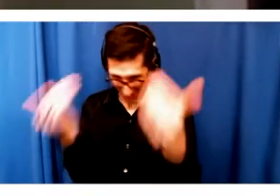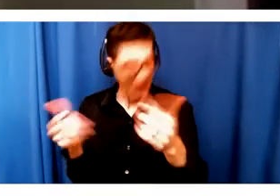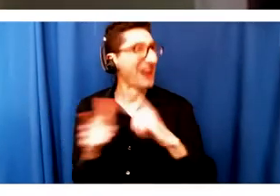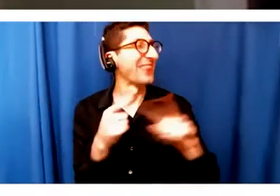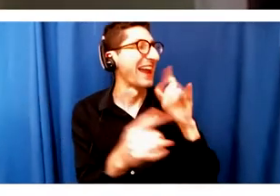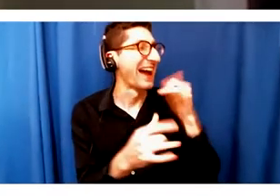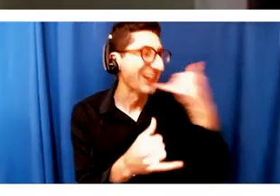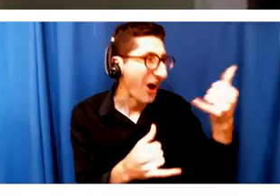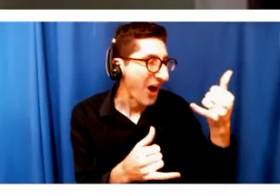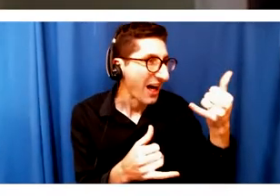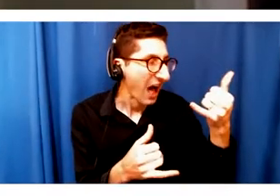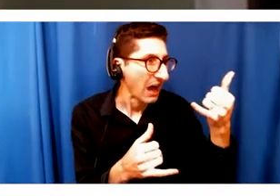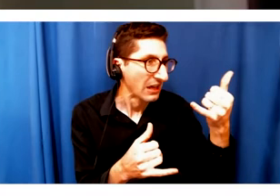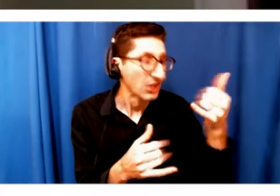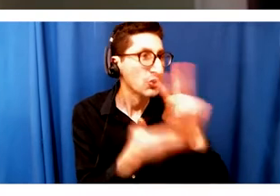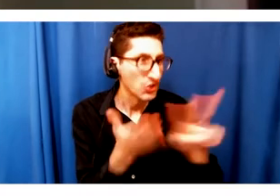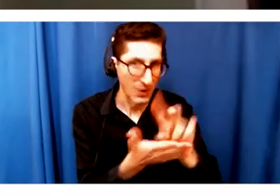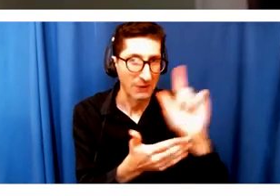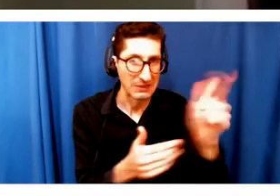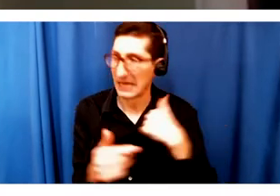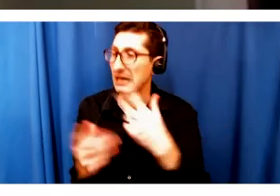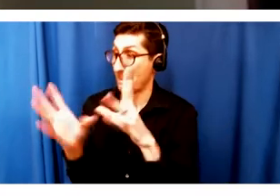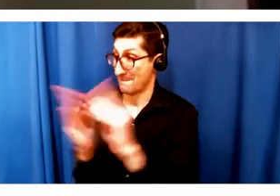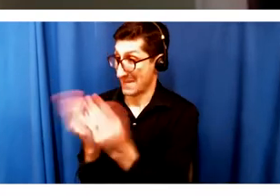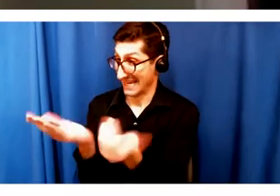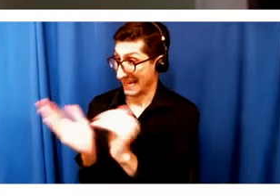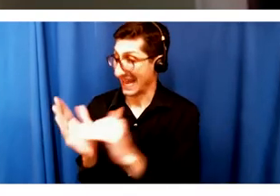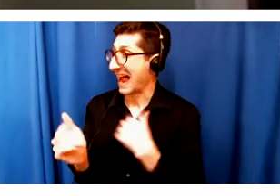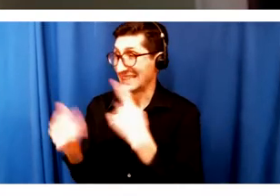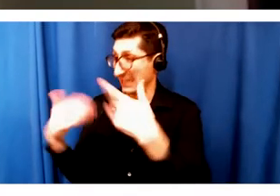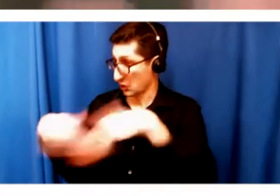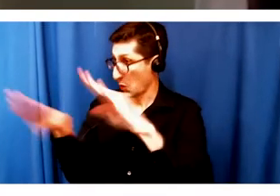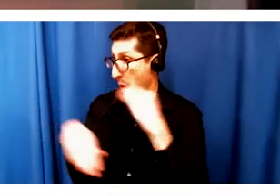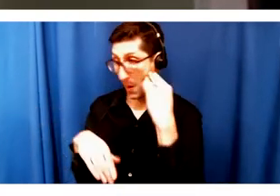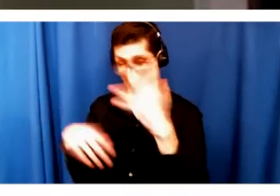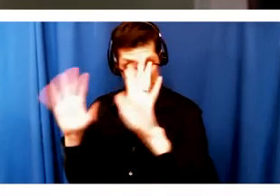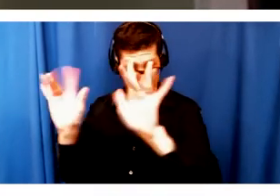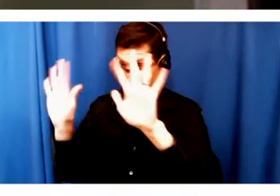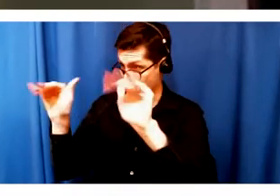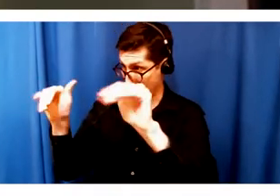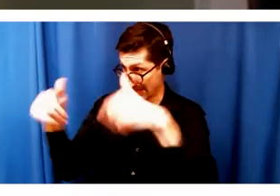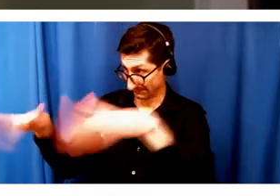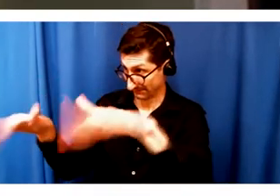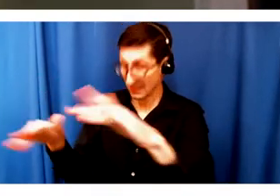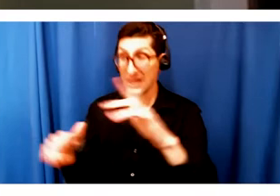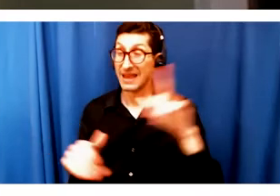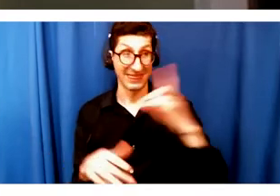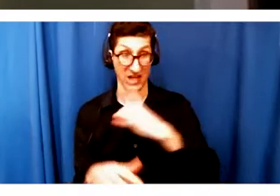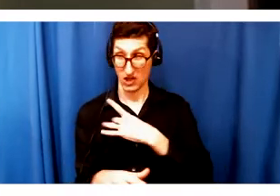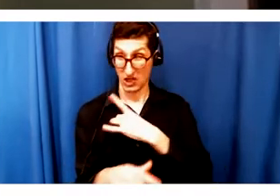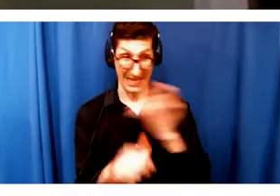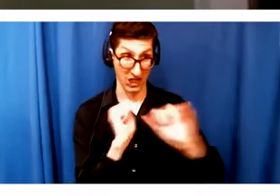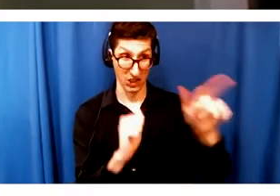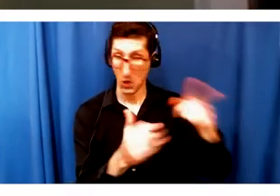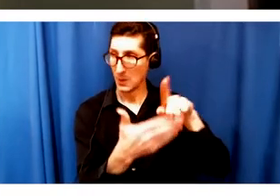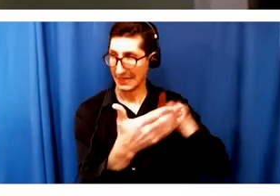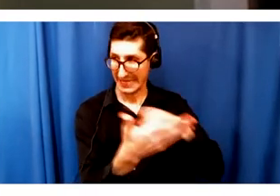going home now. And we'll check in with you about what we're doing. But we're canceling the Chilean show, the rest of the run. And